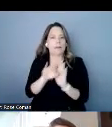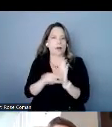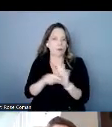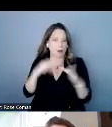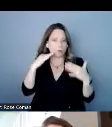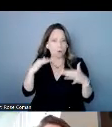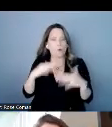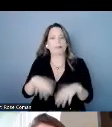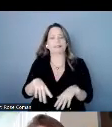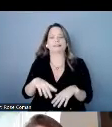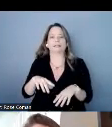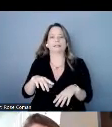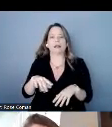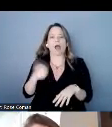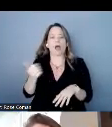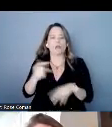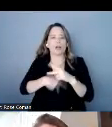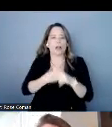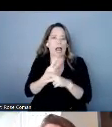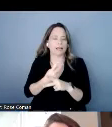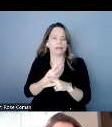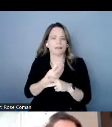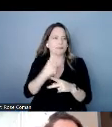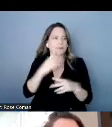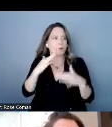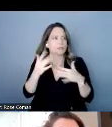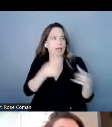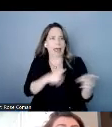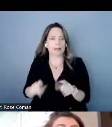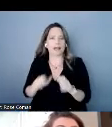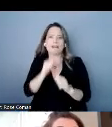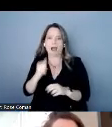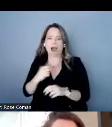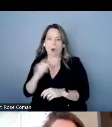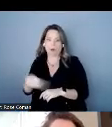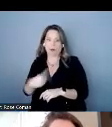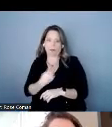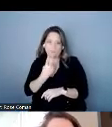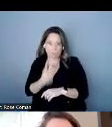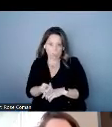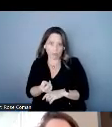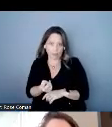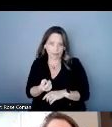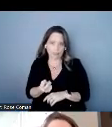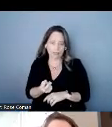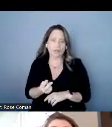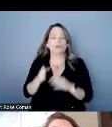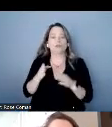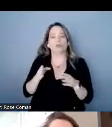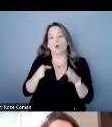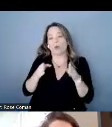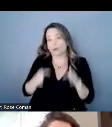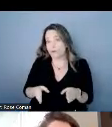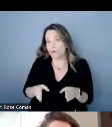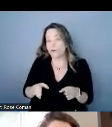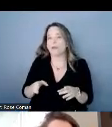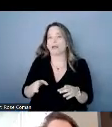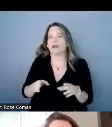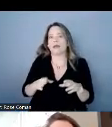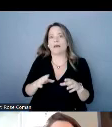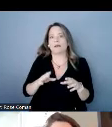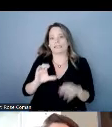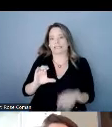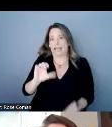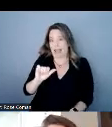difference between automatic speech recognition technology and human CAs generally the ability to provide that extra information